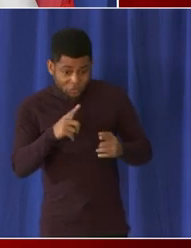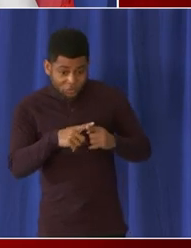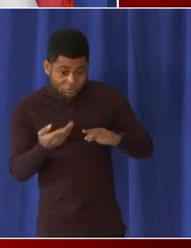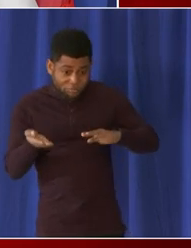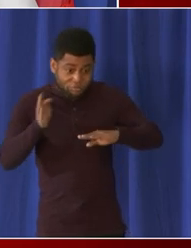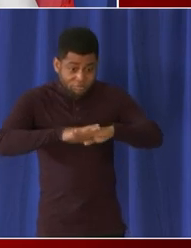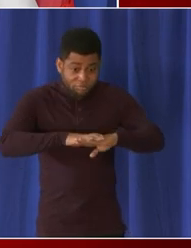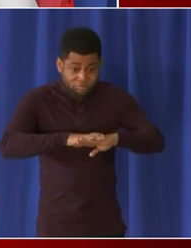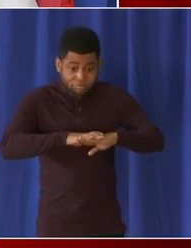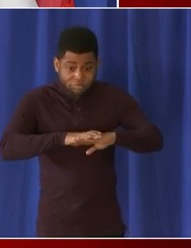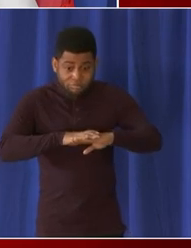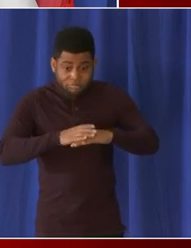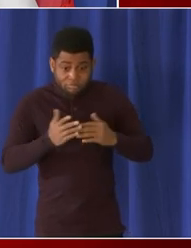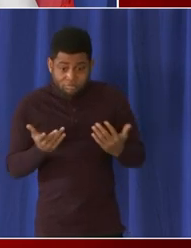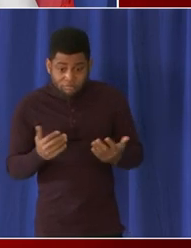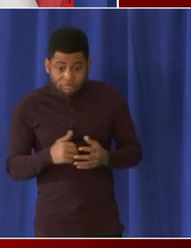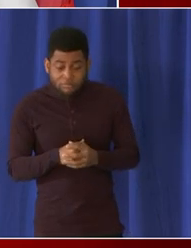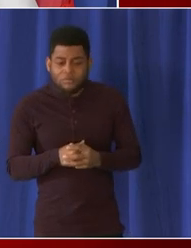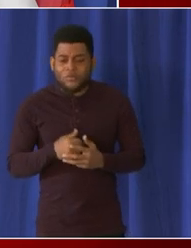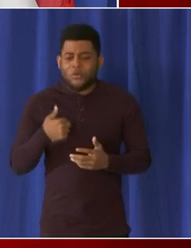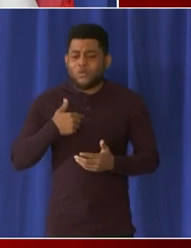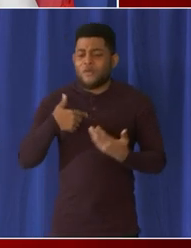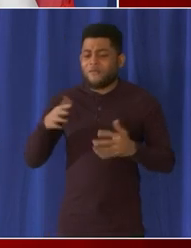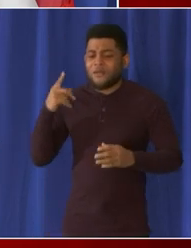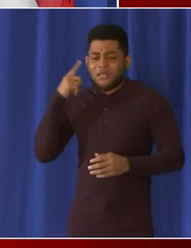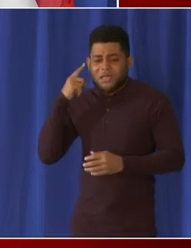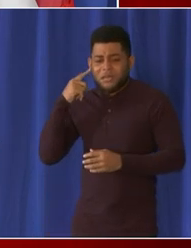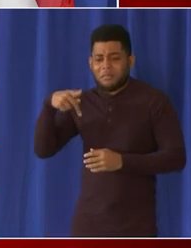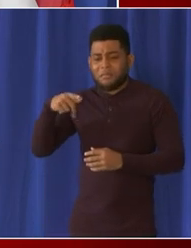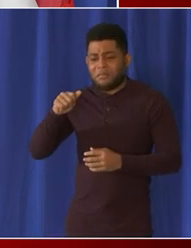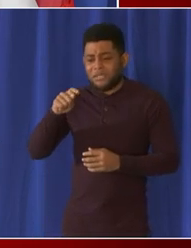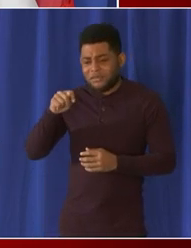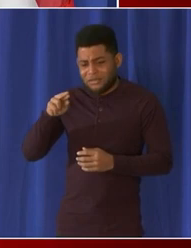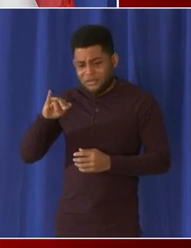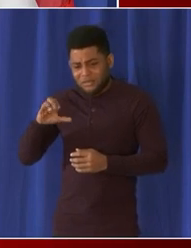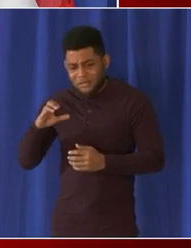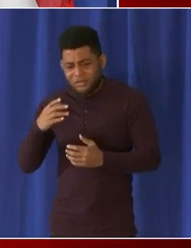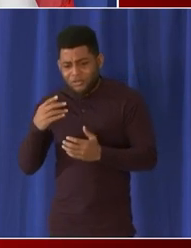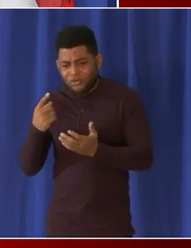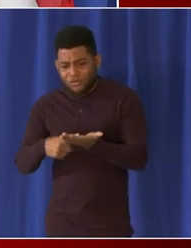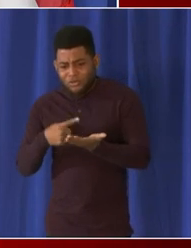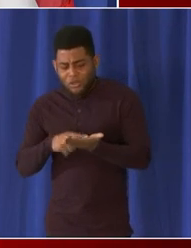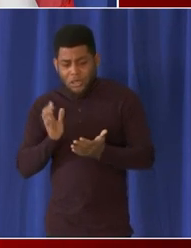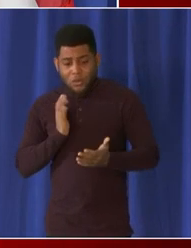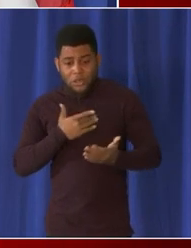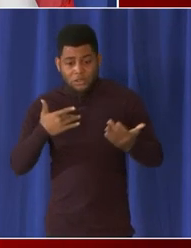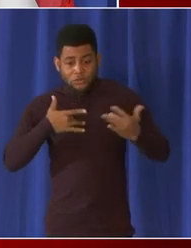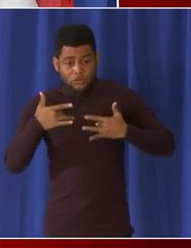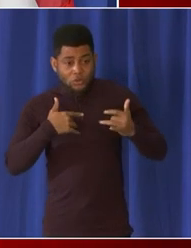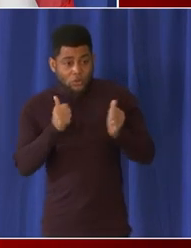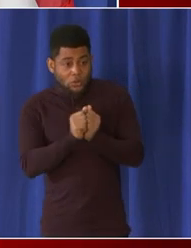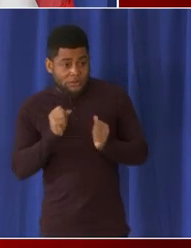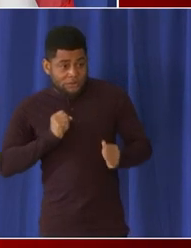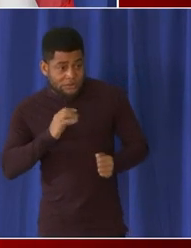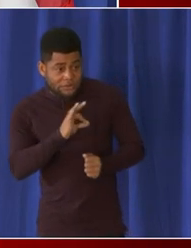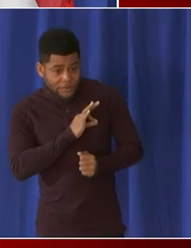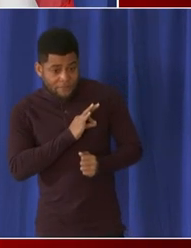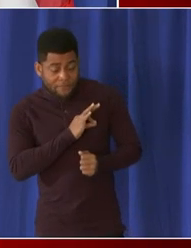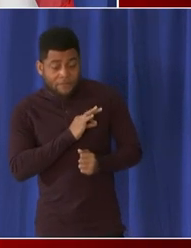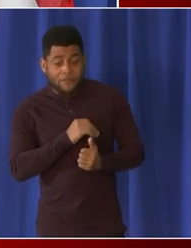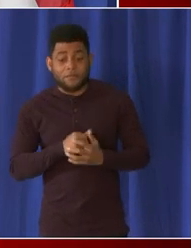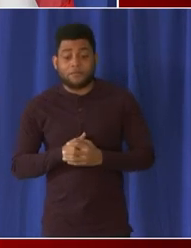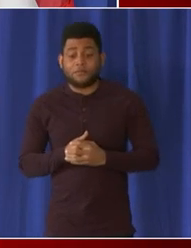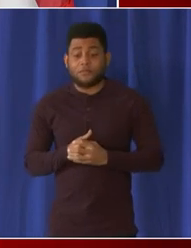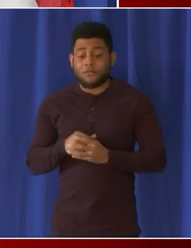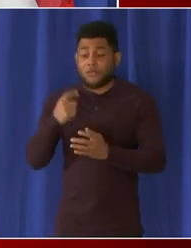uh patrick already discuss um the continued concerns that we have regarding staffing um that the hospitals